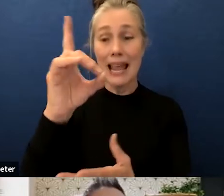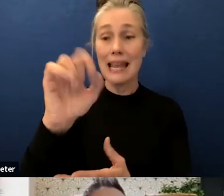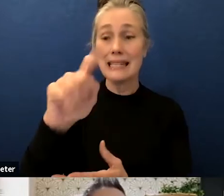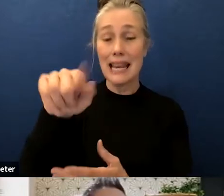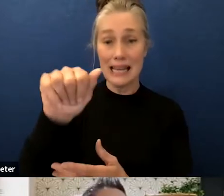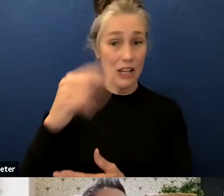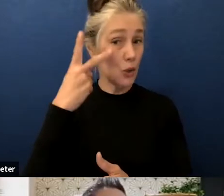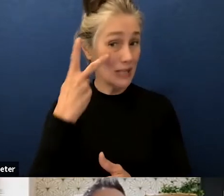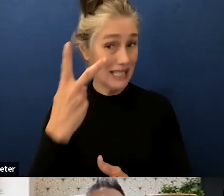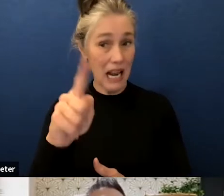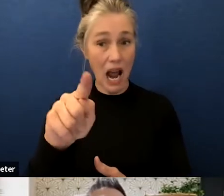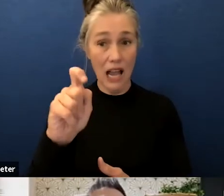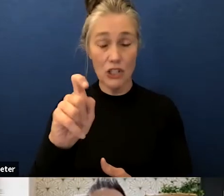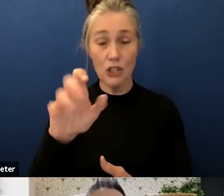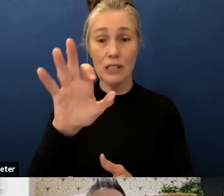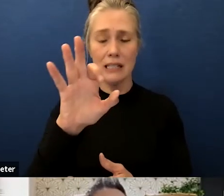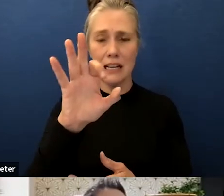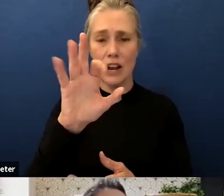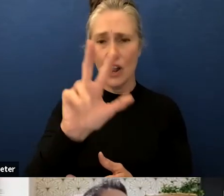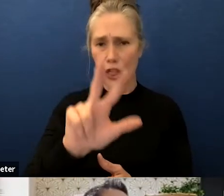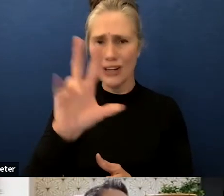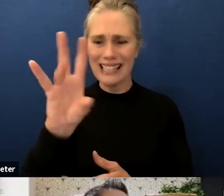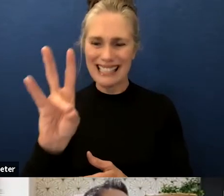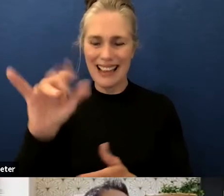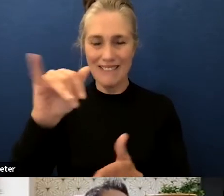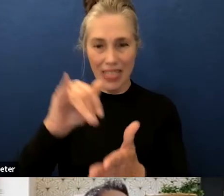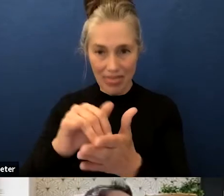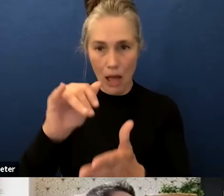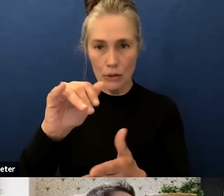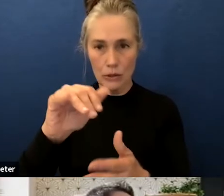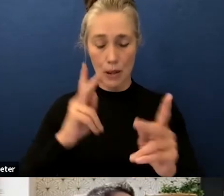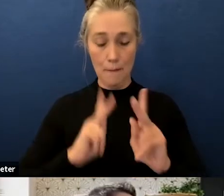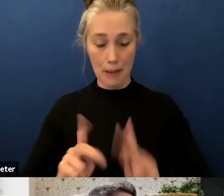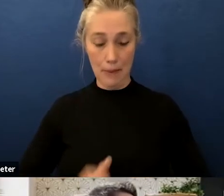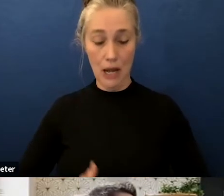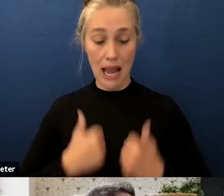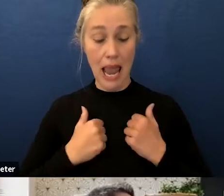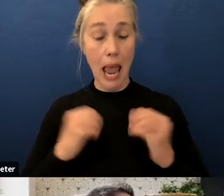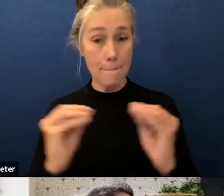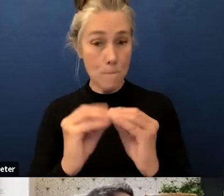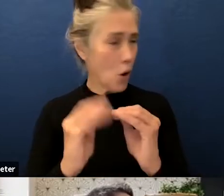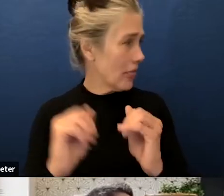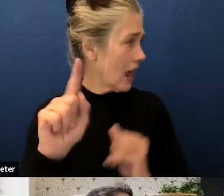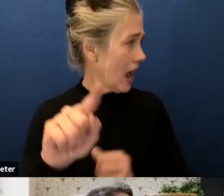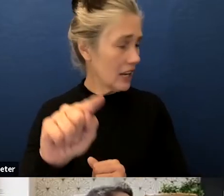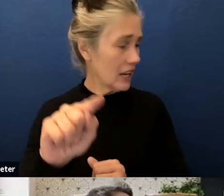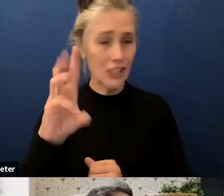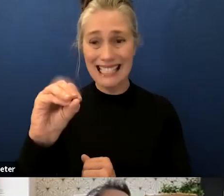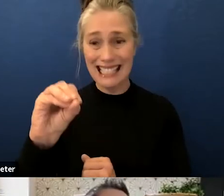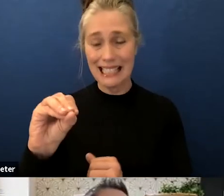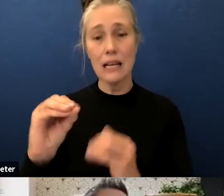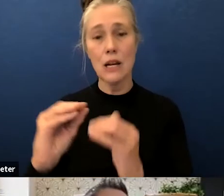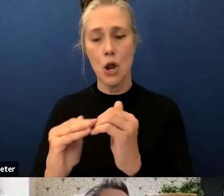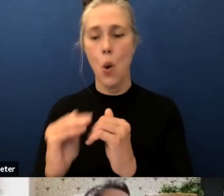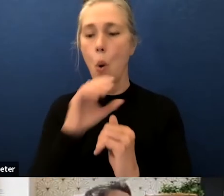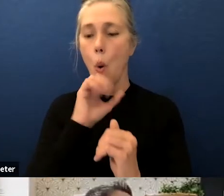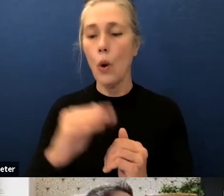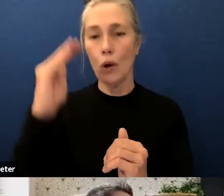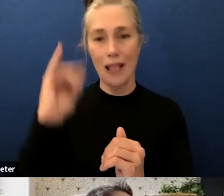and about 160 000 uh over the age of 18 or voting age next slide please